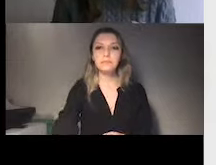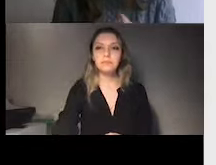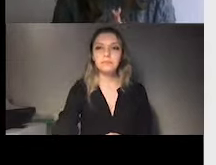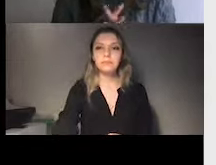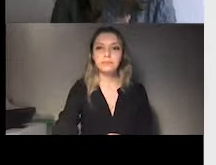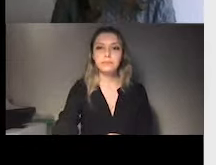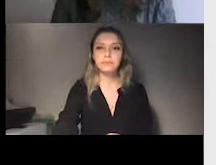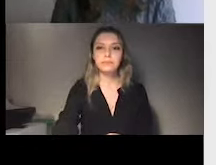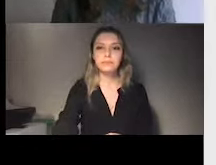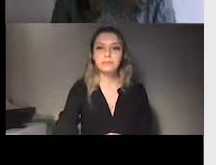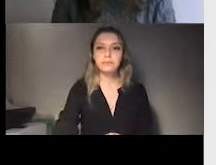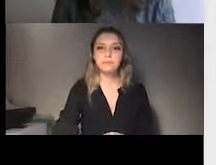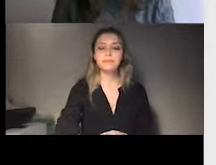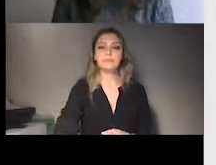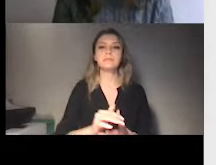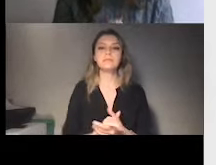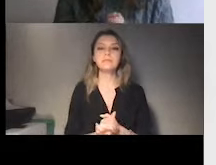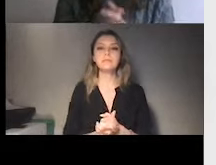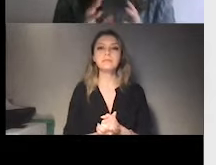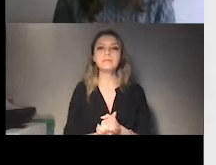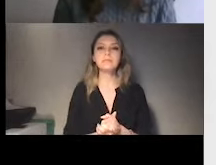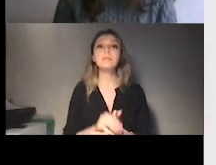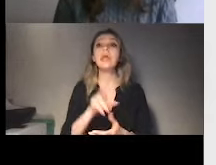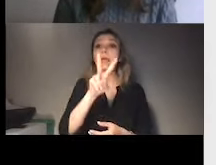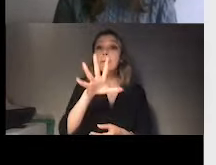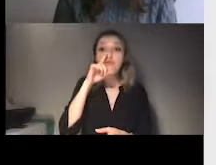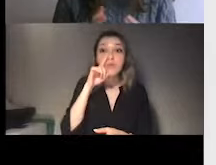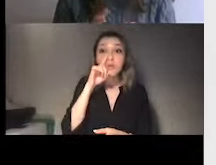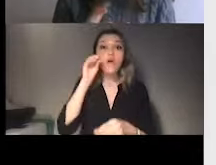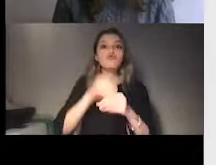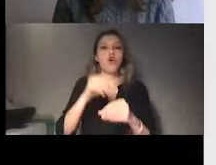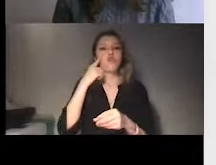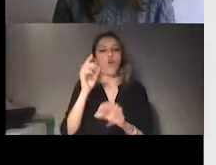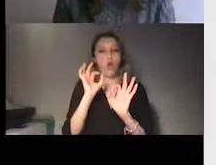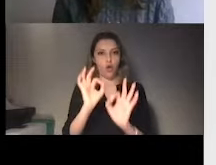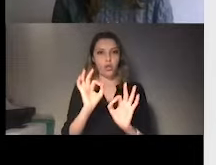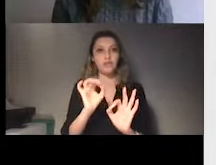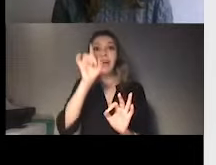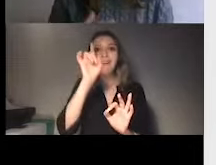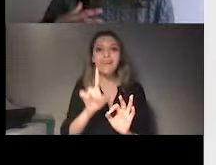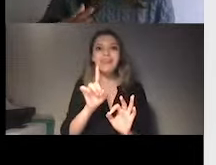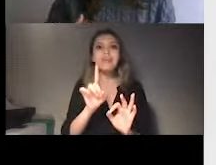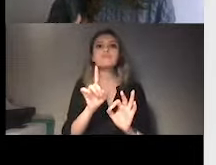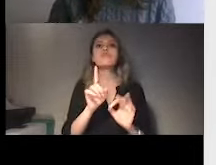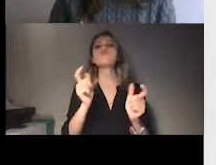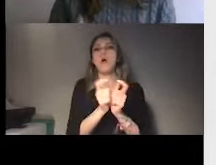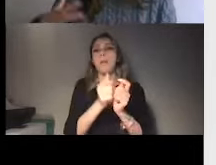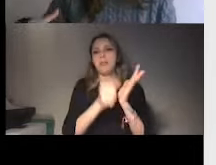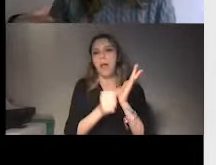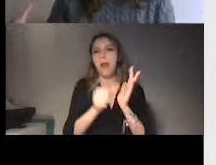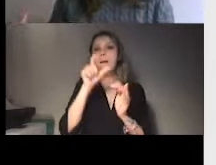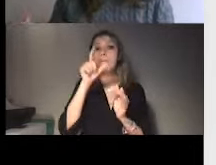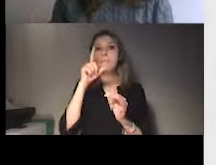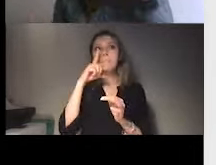of April, 2025. So this is a good moment to make the assessment because some time